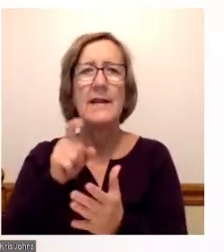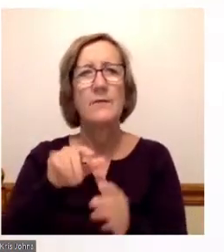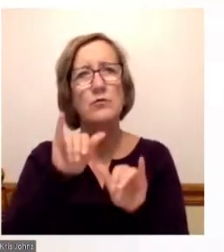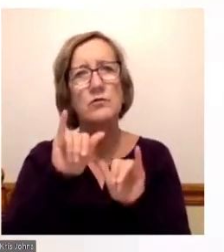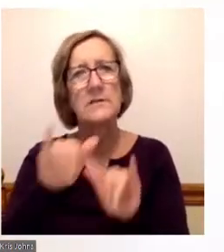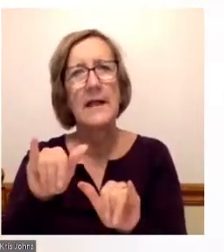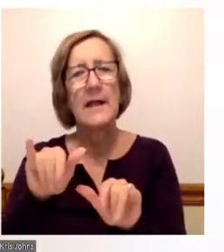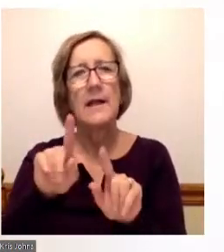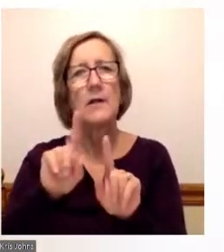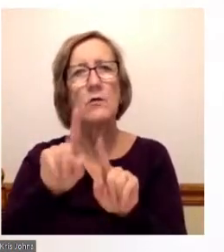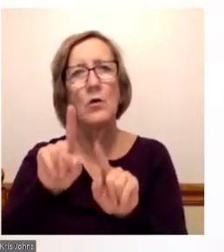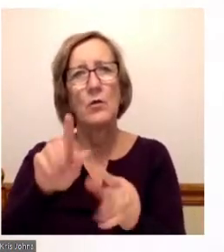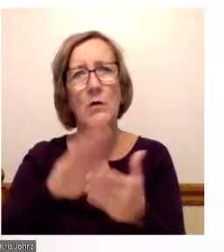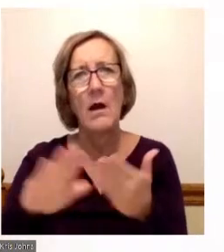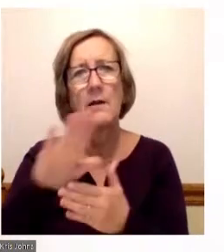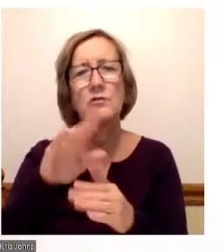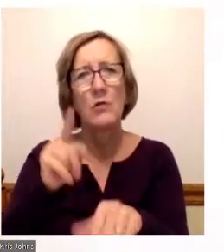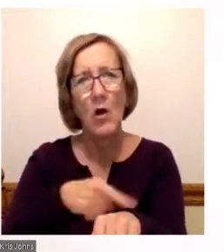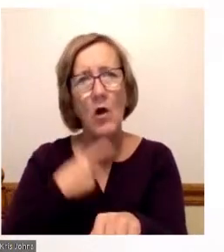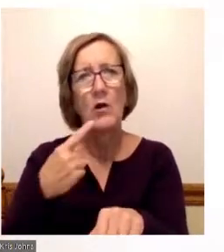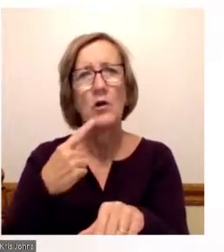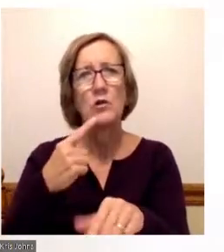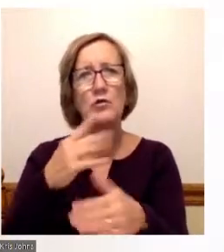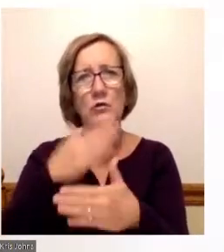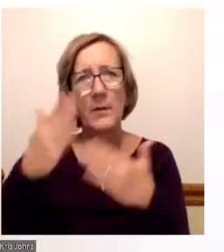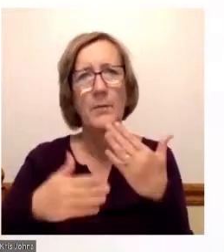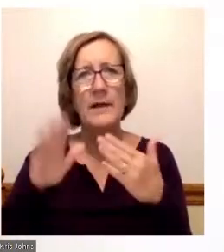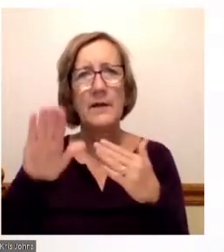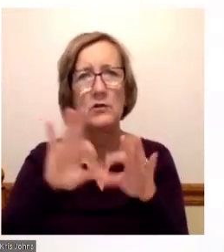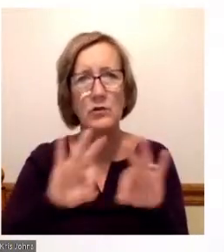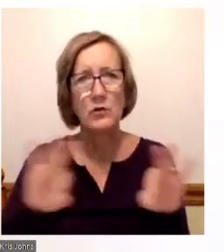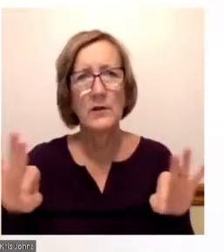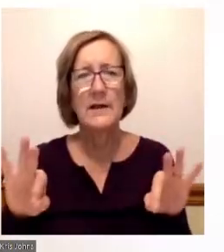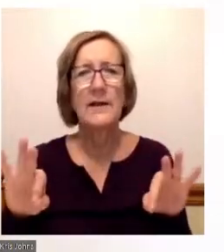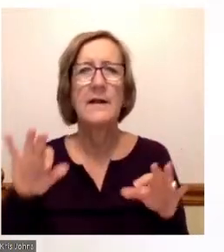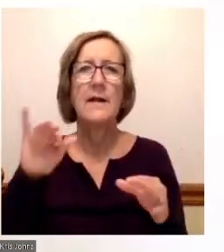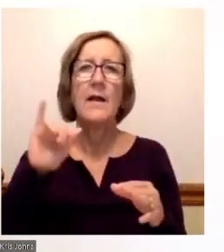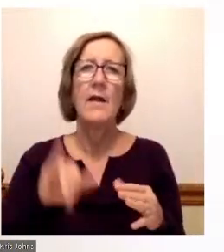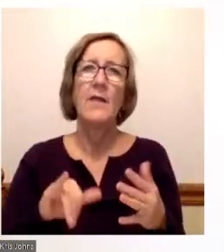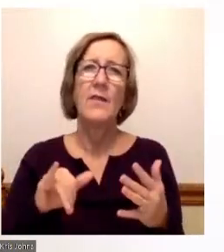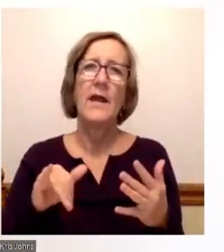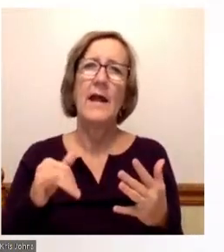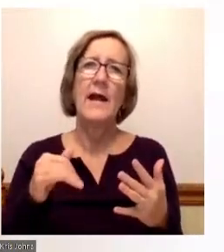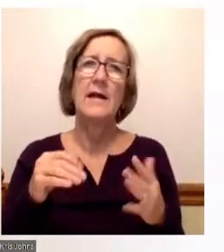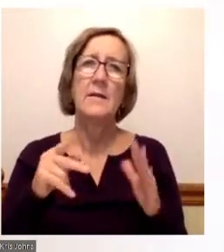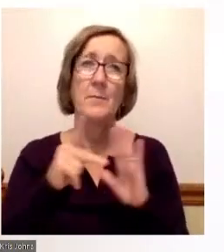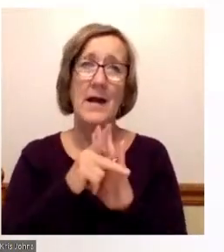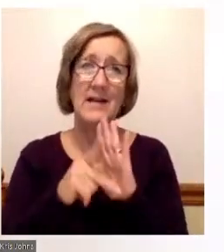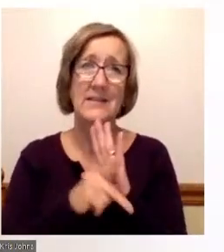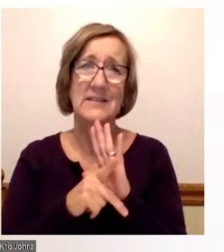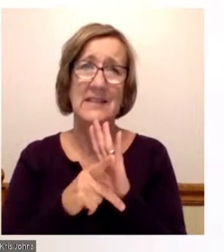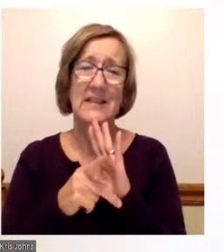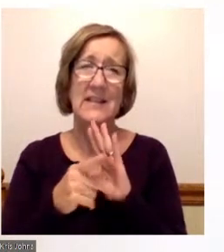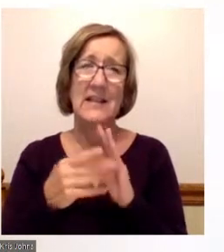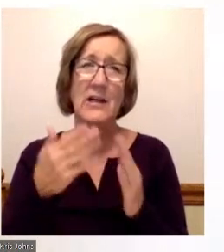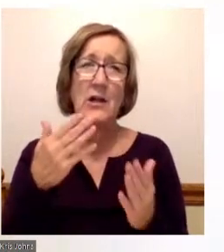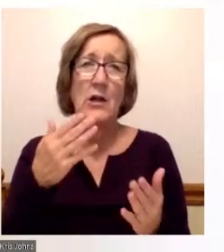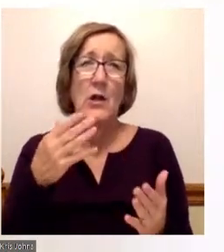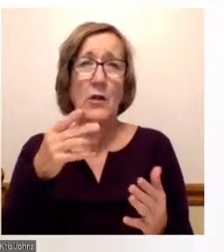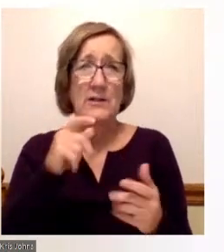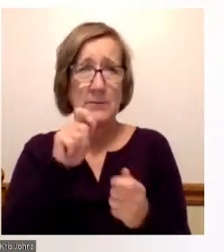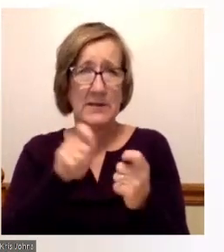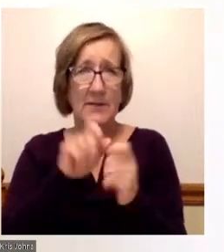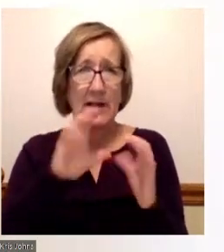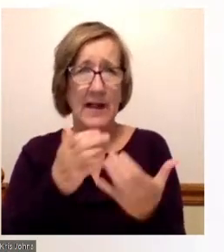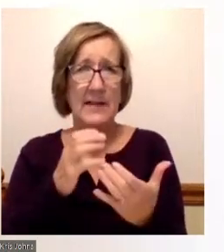complete that. And I think that can be addressed through organizational and administrative policy that specific classes that are core for graduation